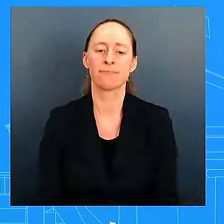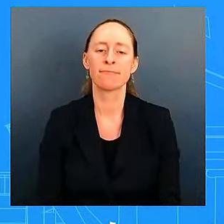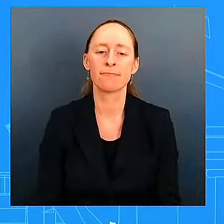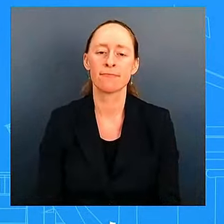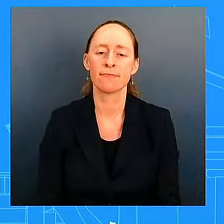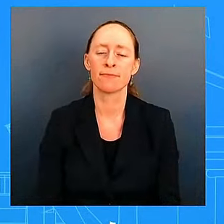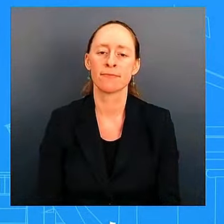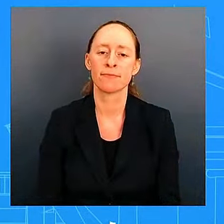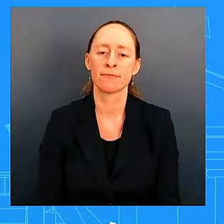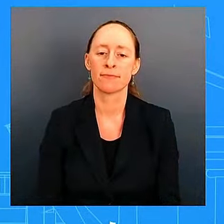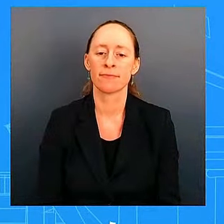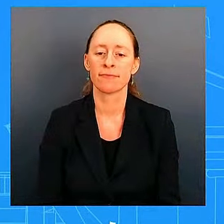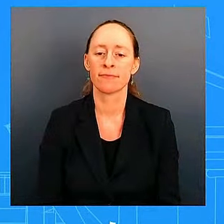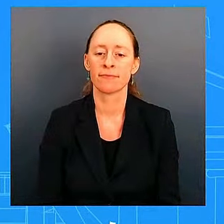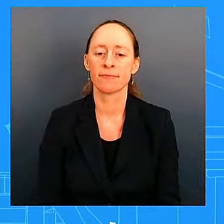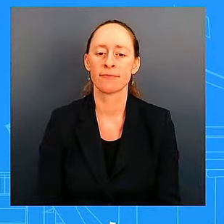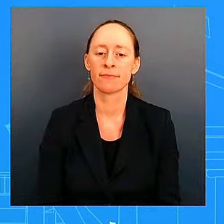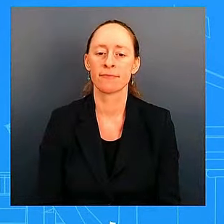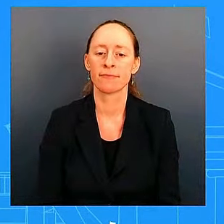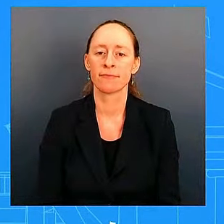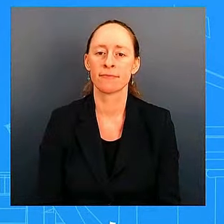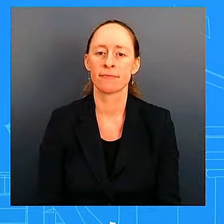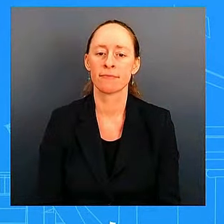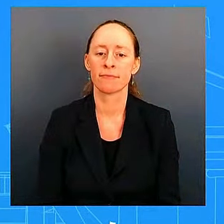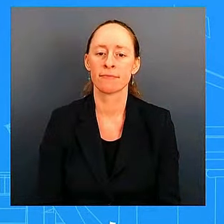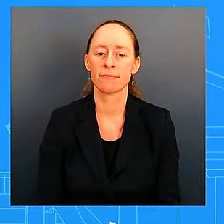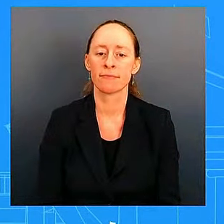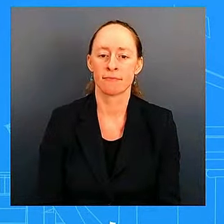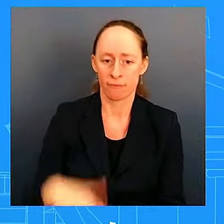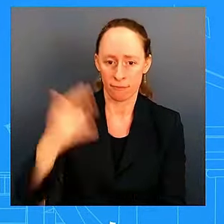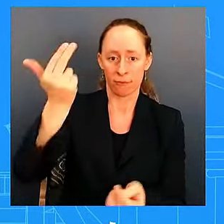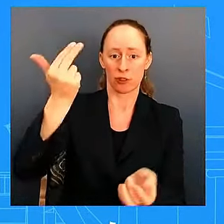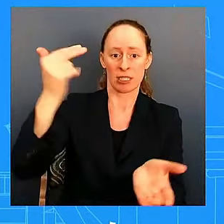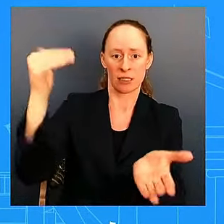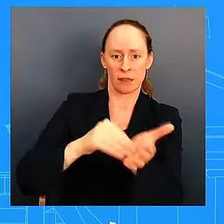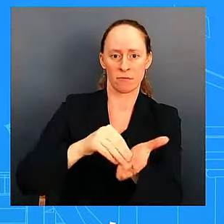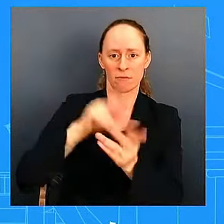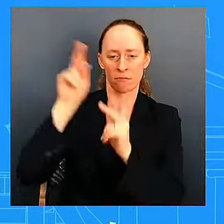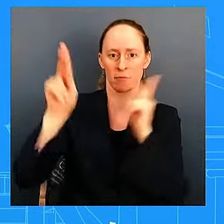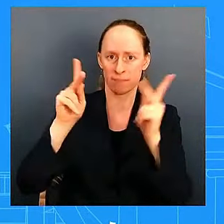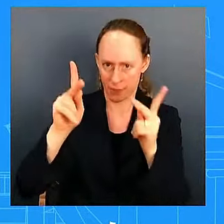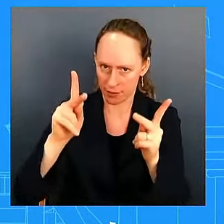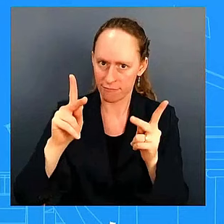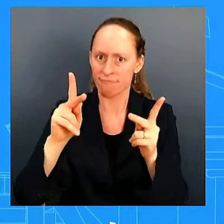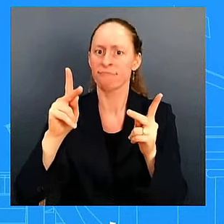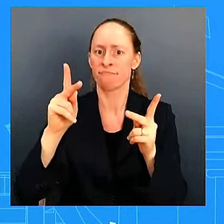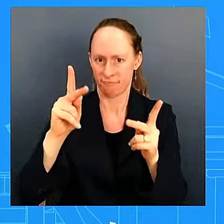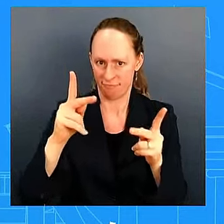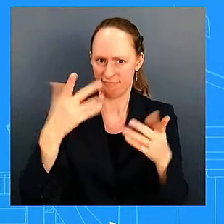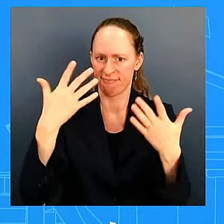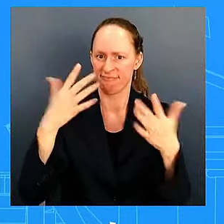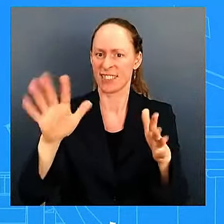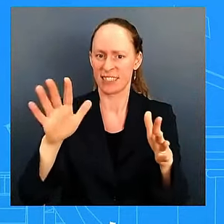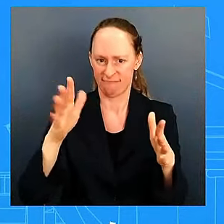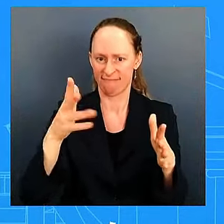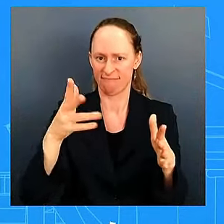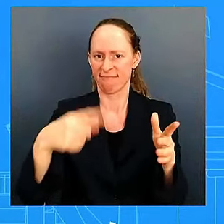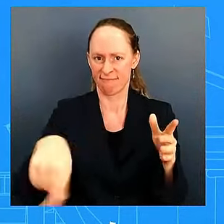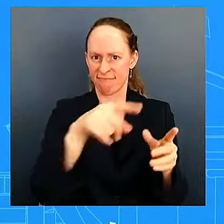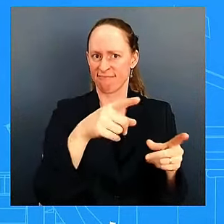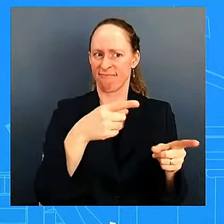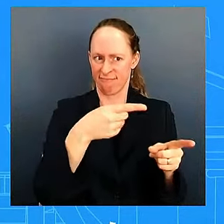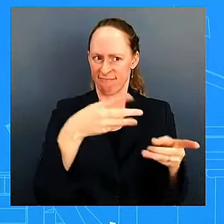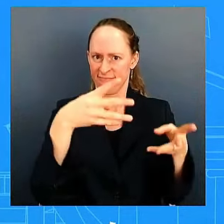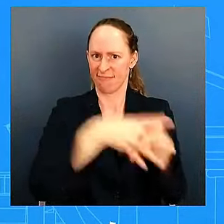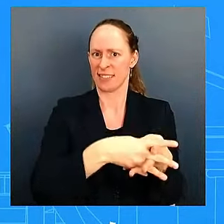have been convicted of murder across the border illegally and are living among us so how much danger are u.s communities in right